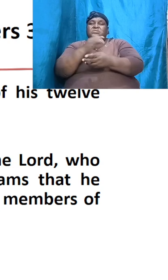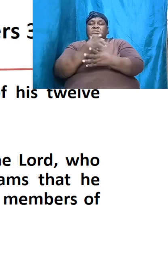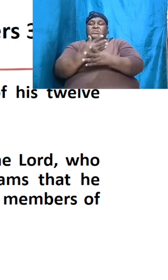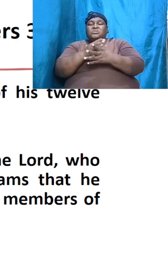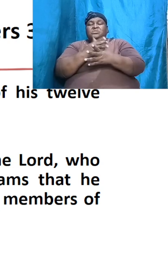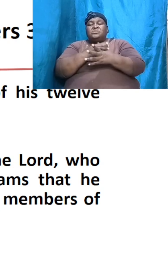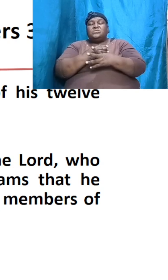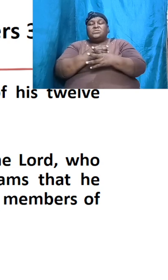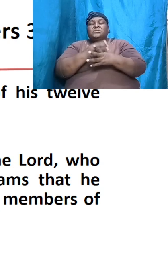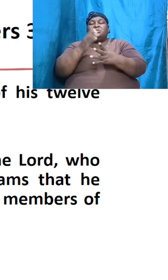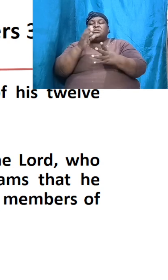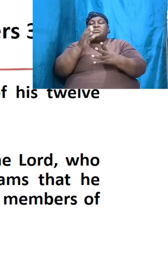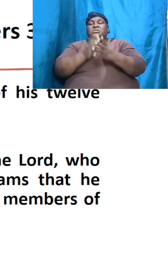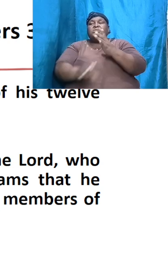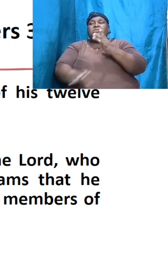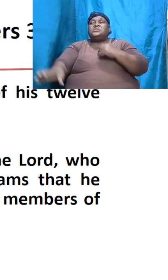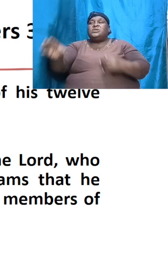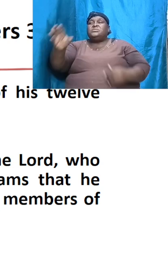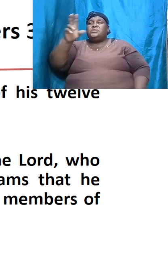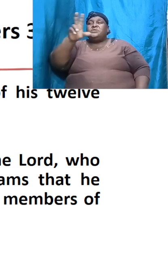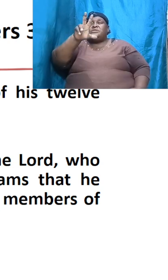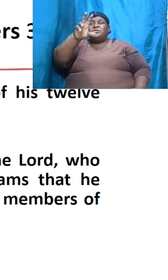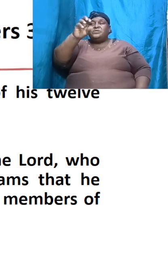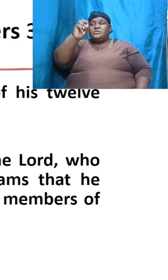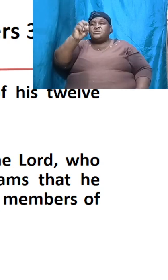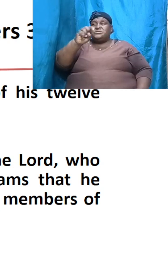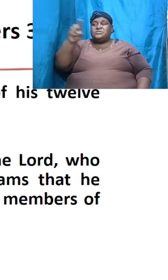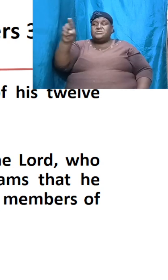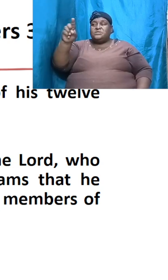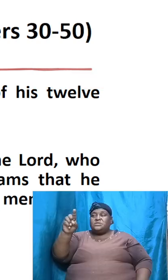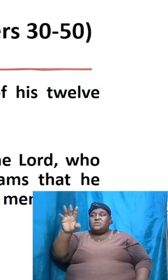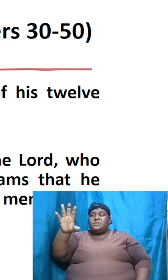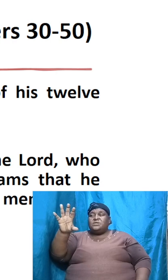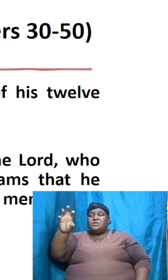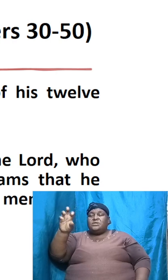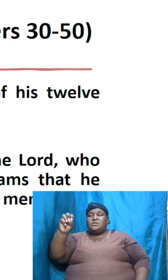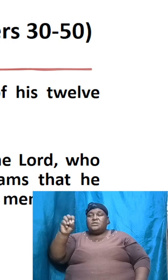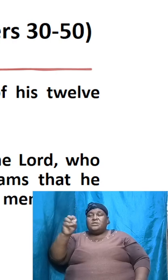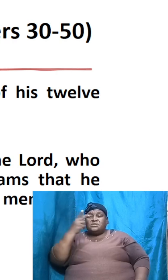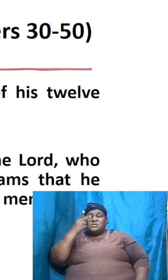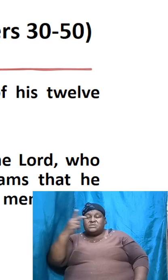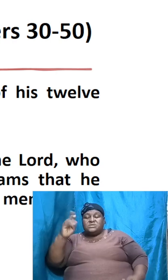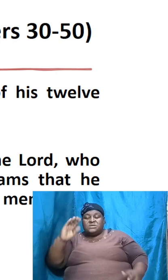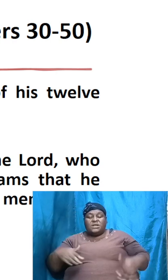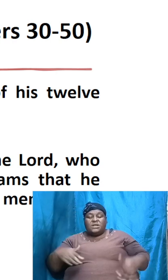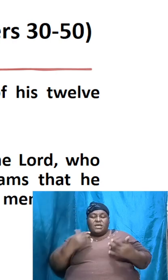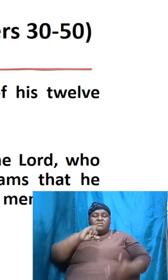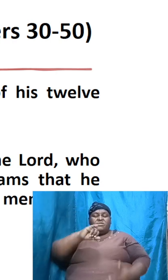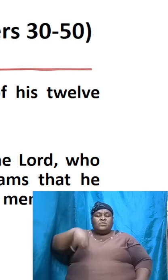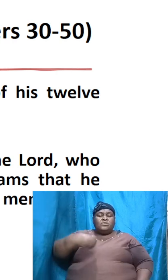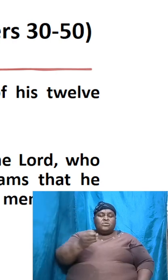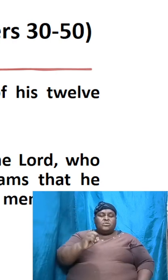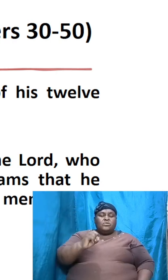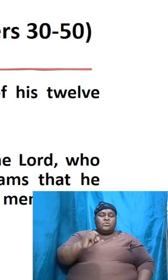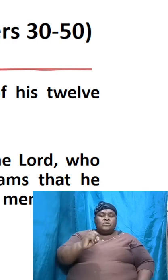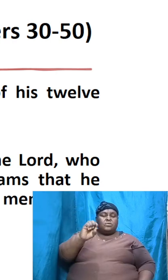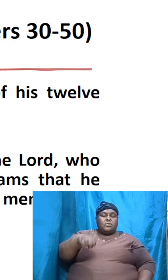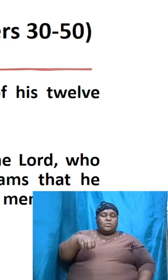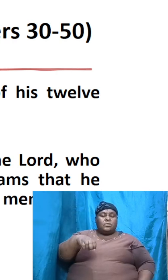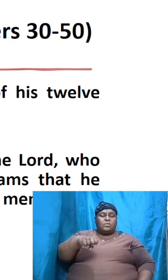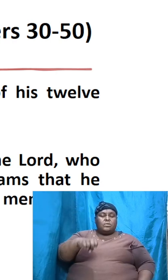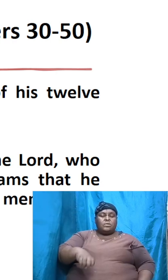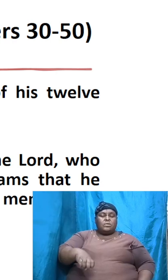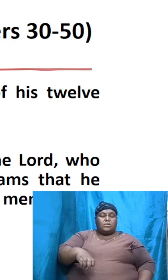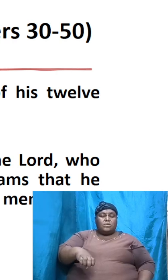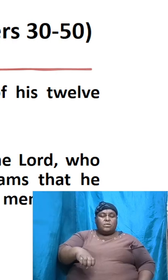to 50 we see the life of Joseph being outlined Joseph